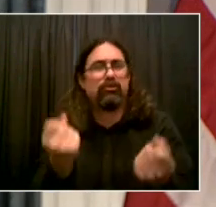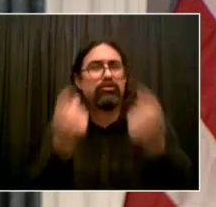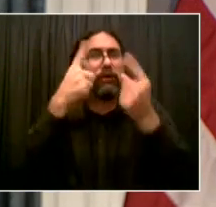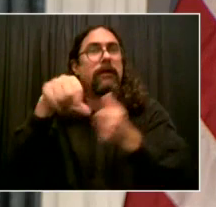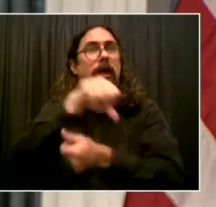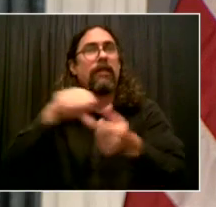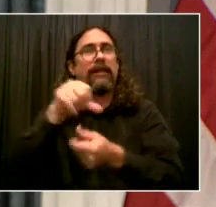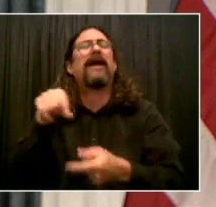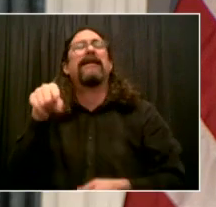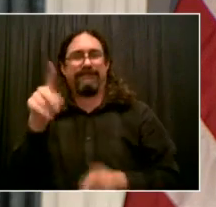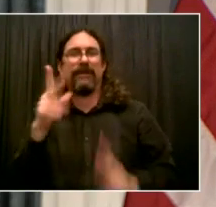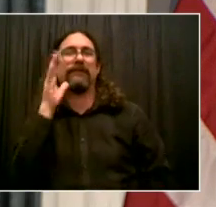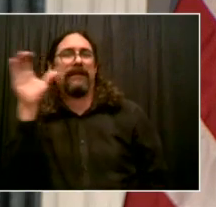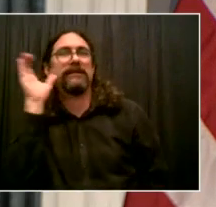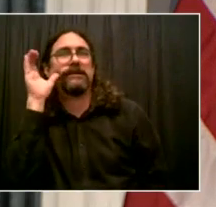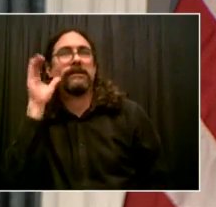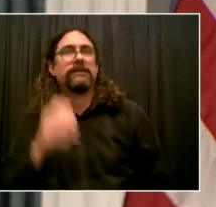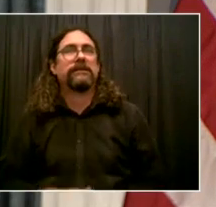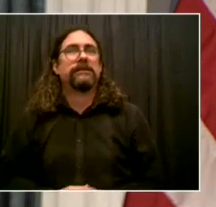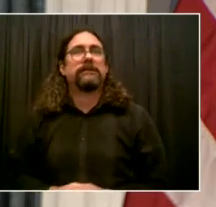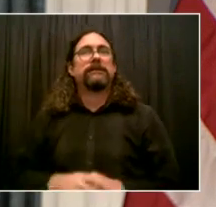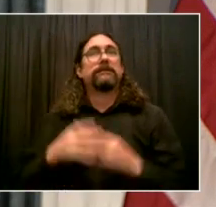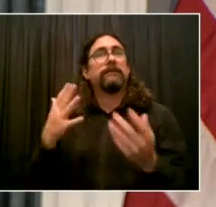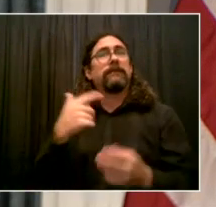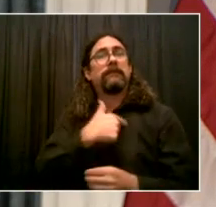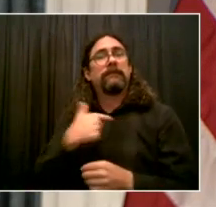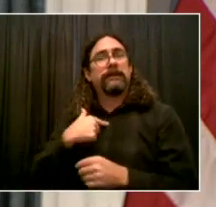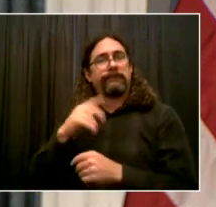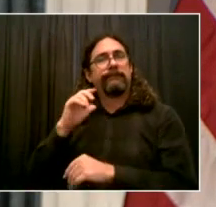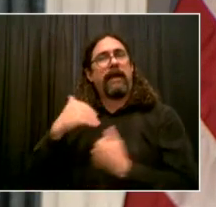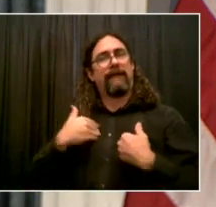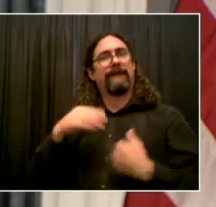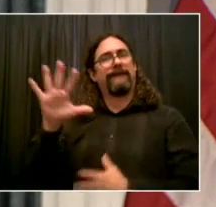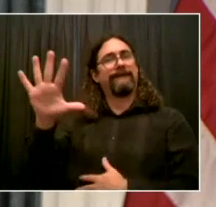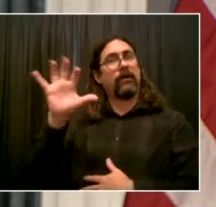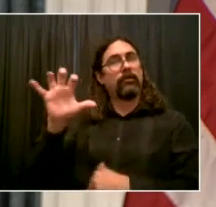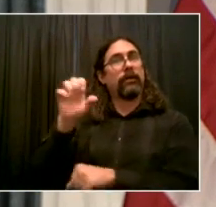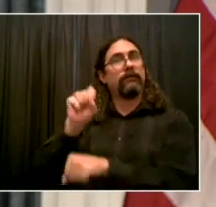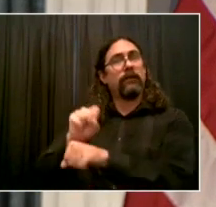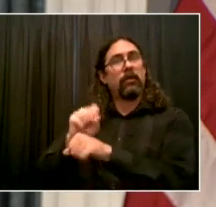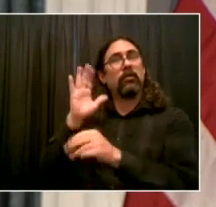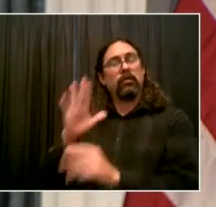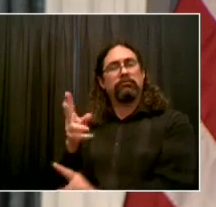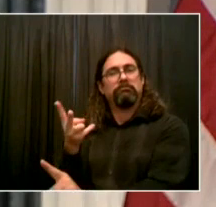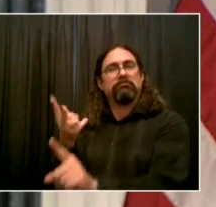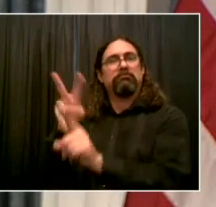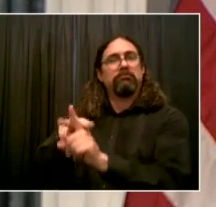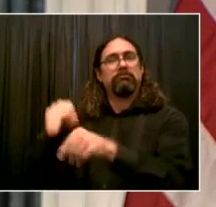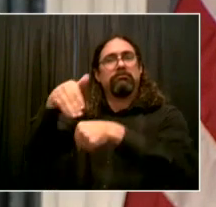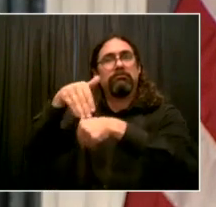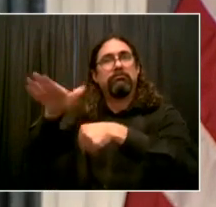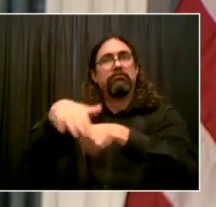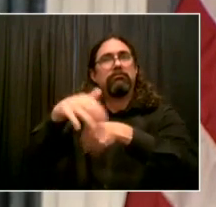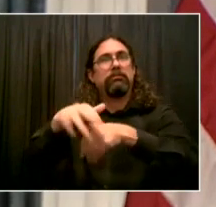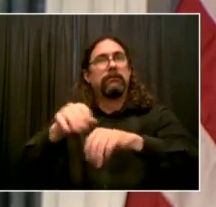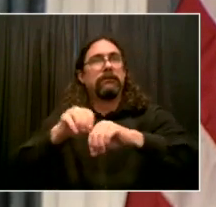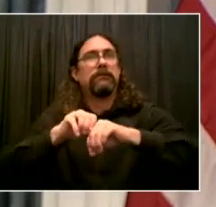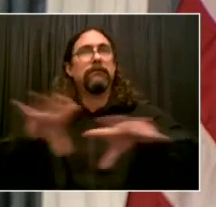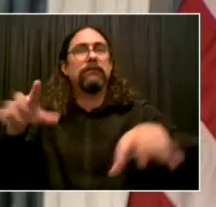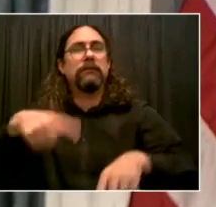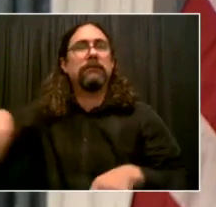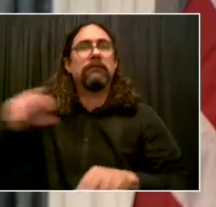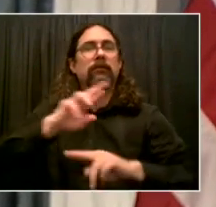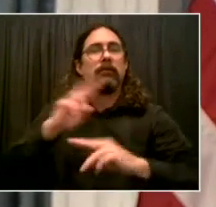neighbors about diabetes and depression, and address hunger and food insecurity. Also under the Public Health Corps